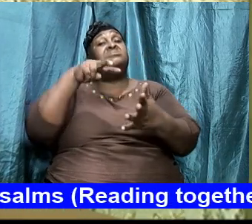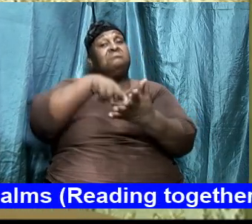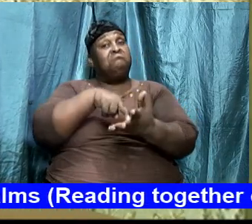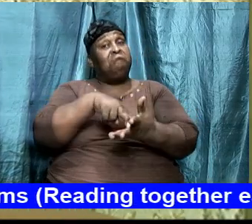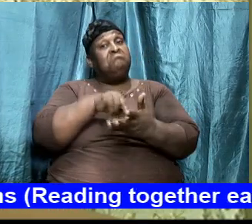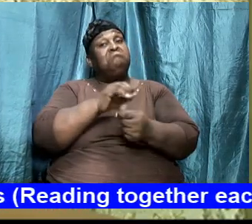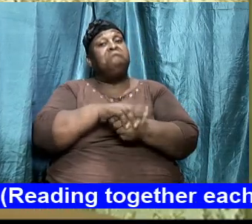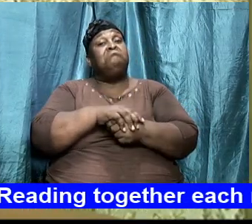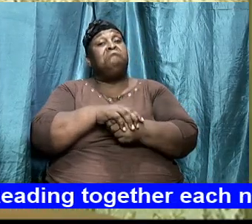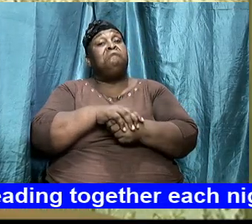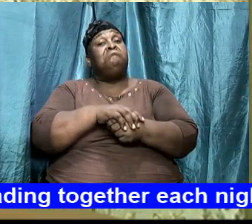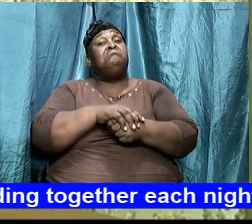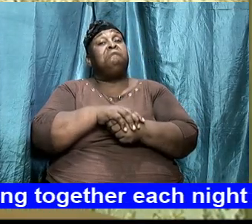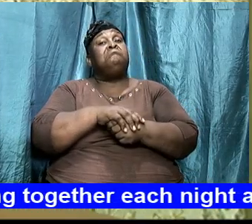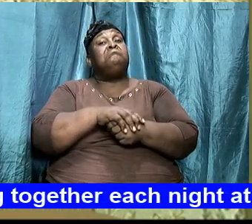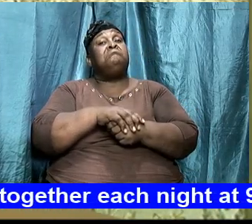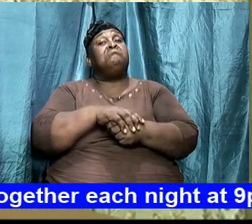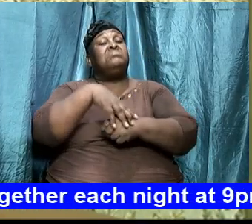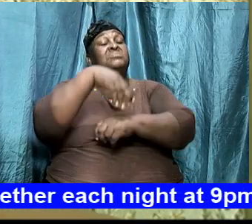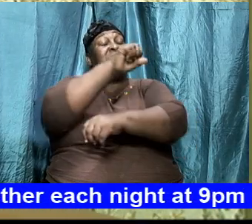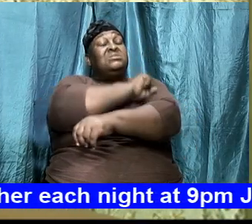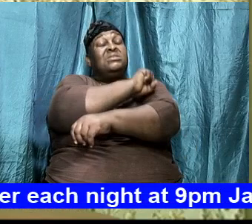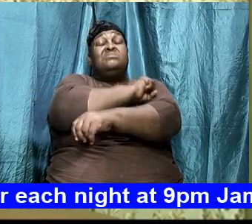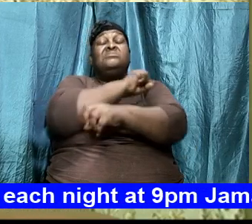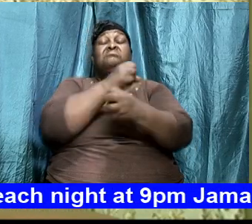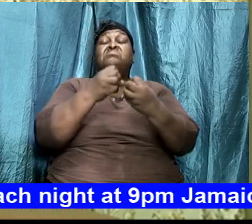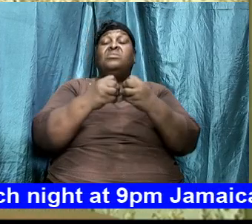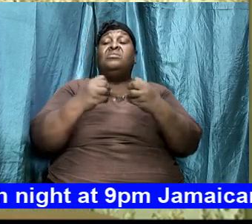so in last year 19 he was blind